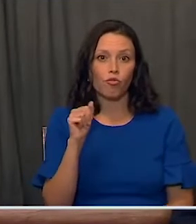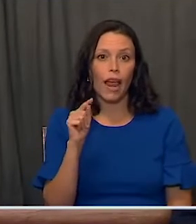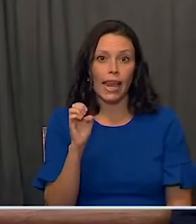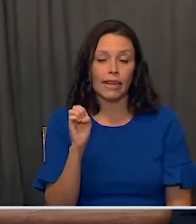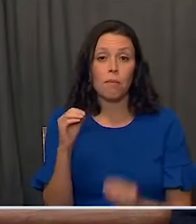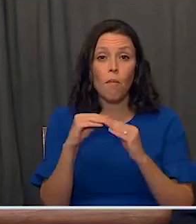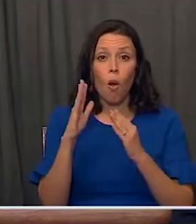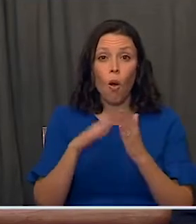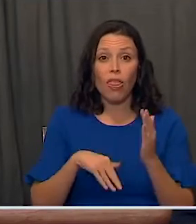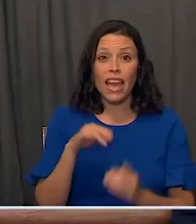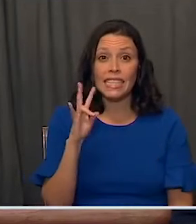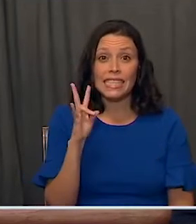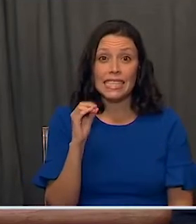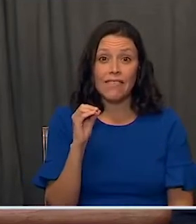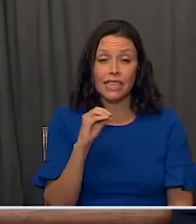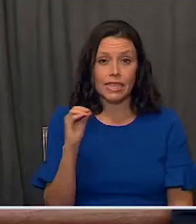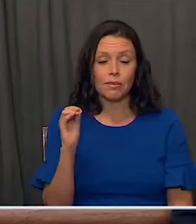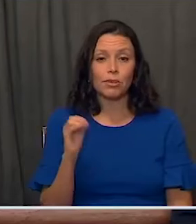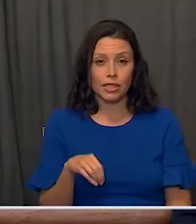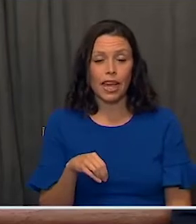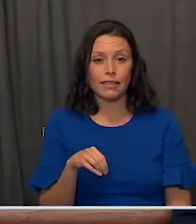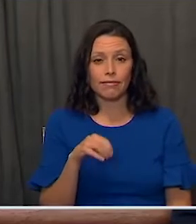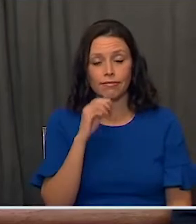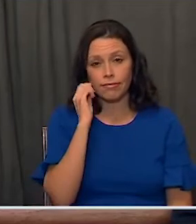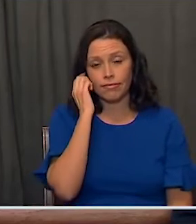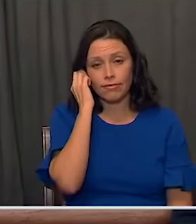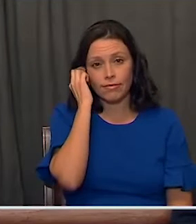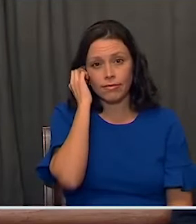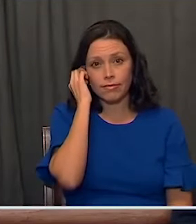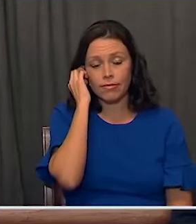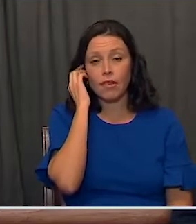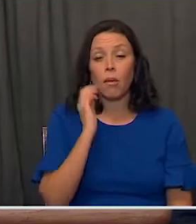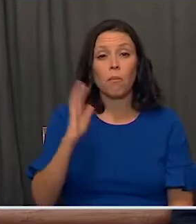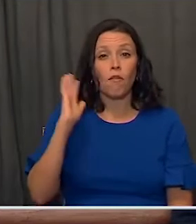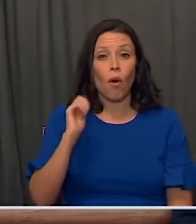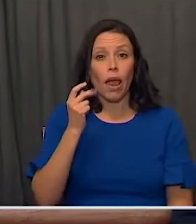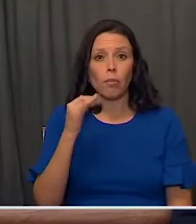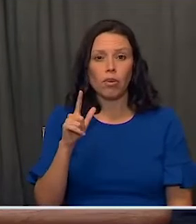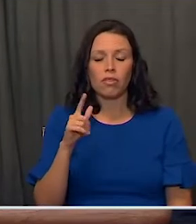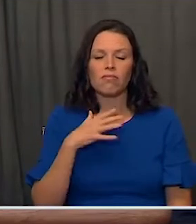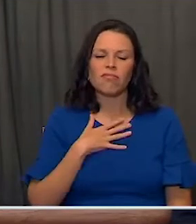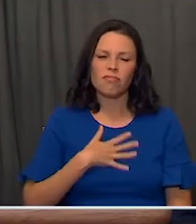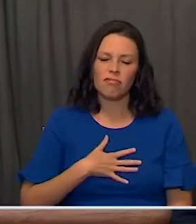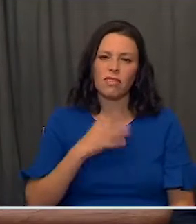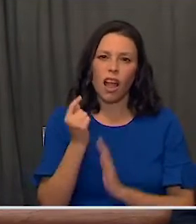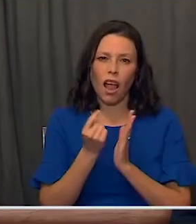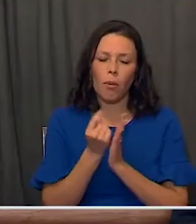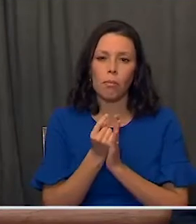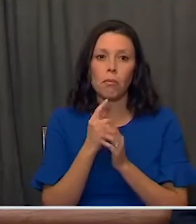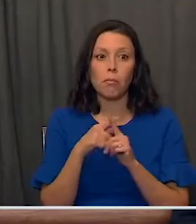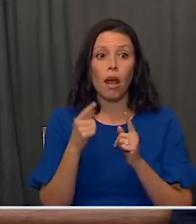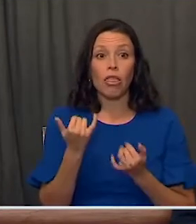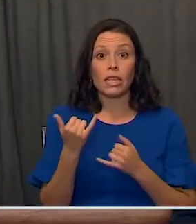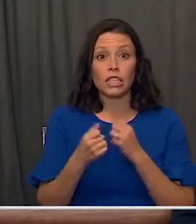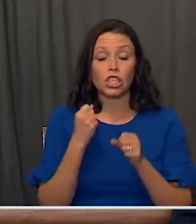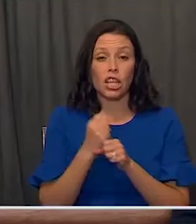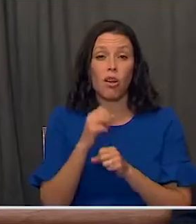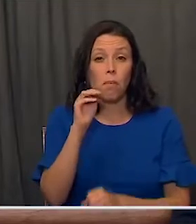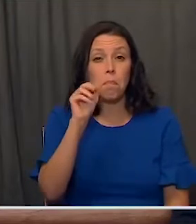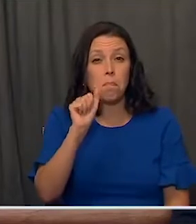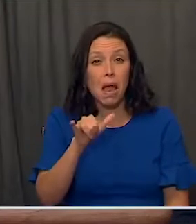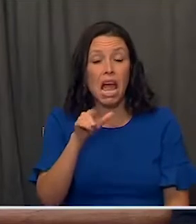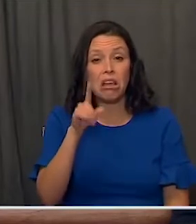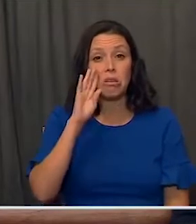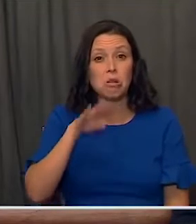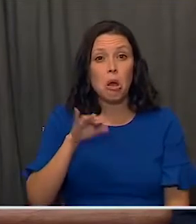by more than 70 percent since those heartbreaking days of April. In May of this year, of course, as the